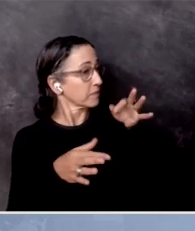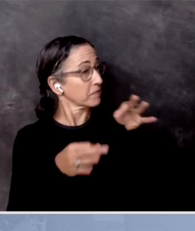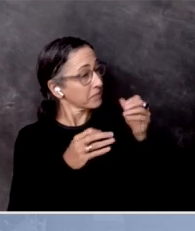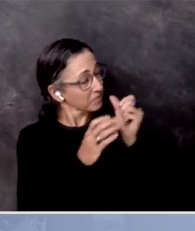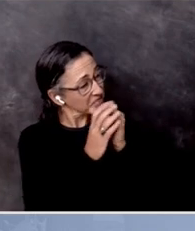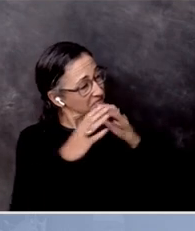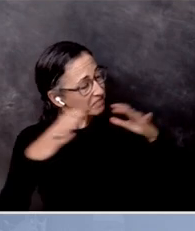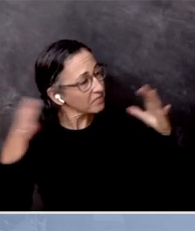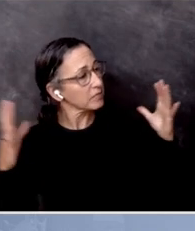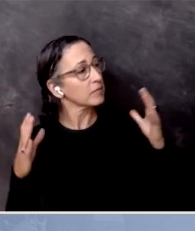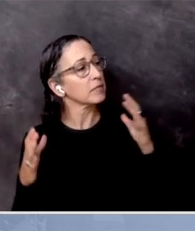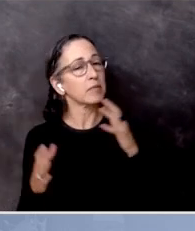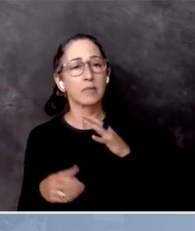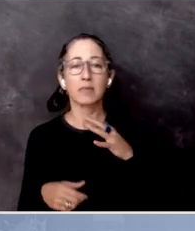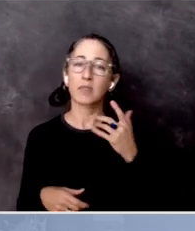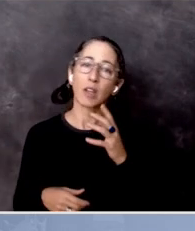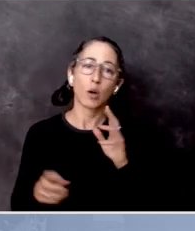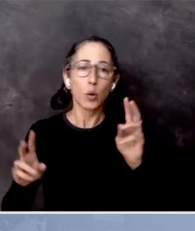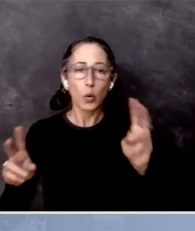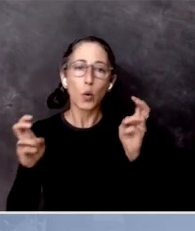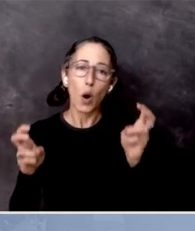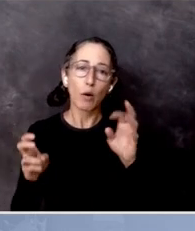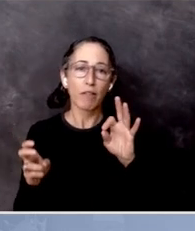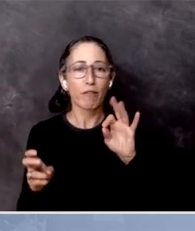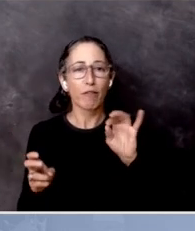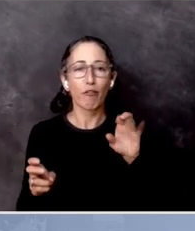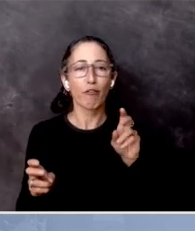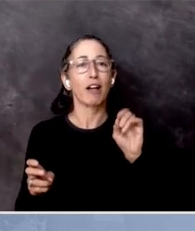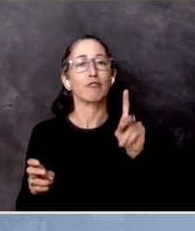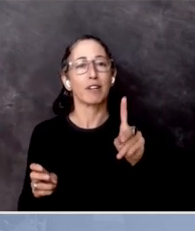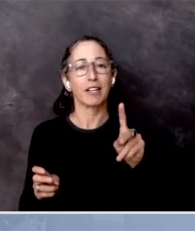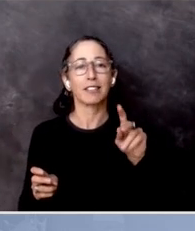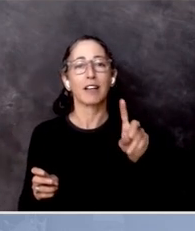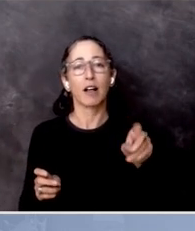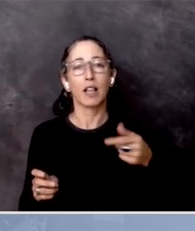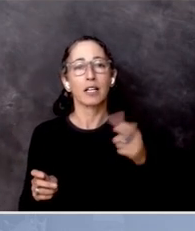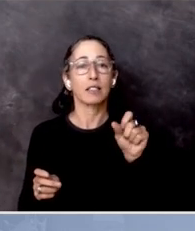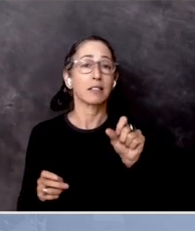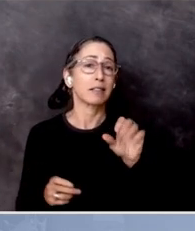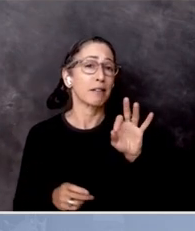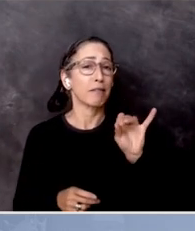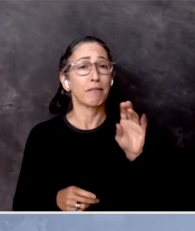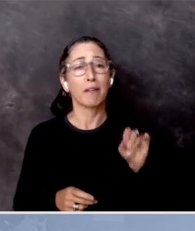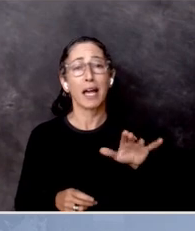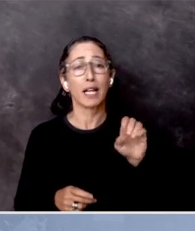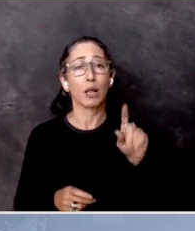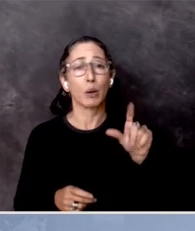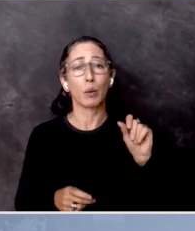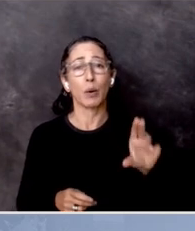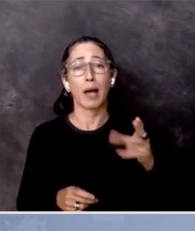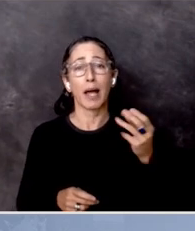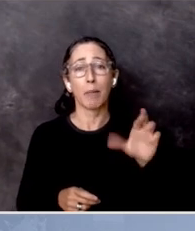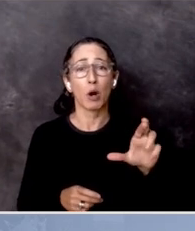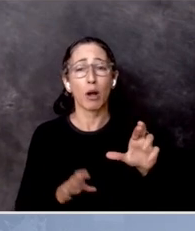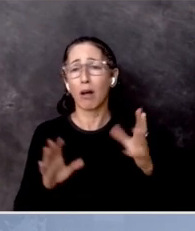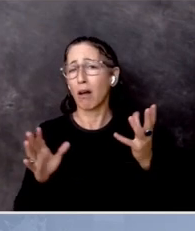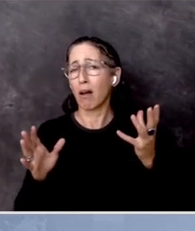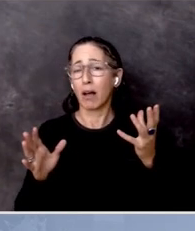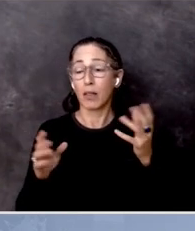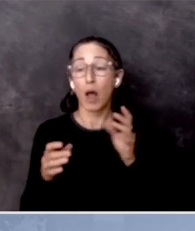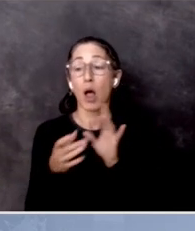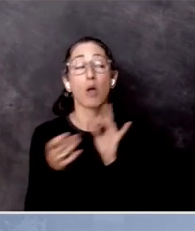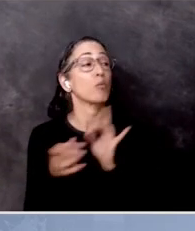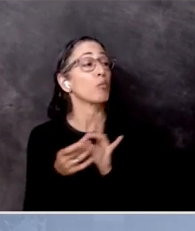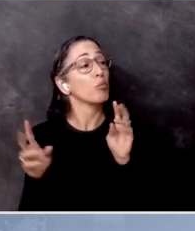they'll quote Frederick Douglass and Fannie Lou Hamer and, you know, you start thinking, wow. And then